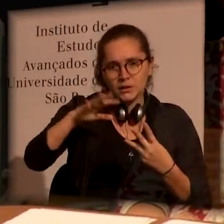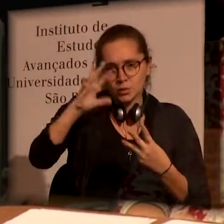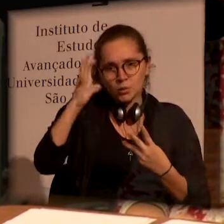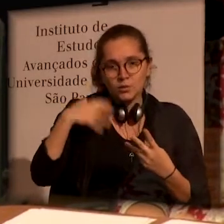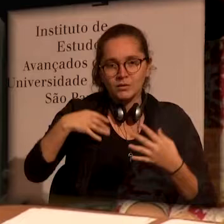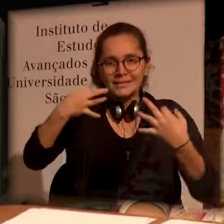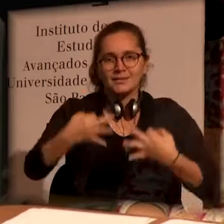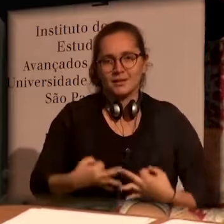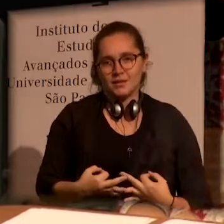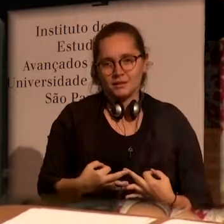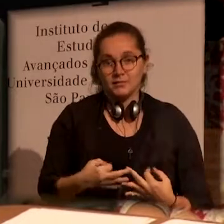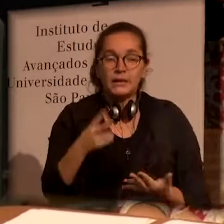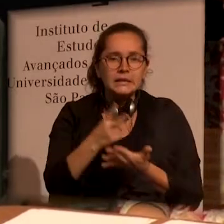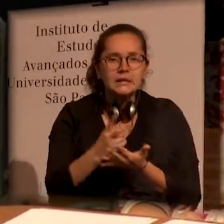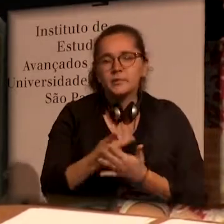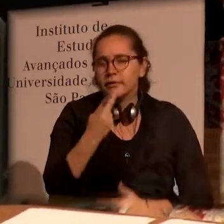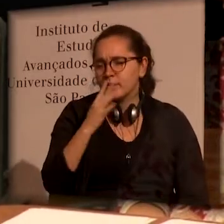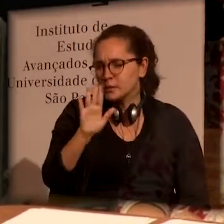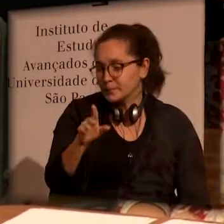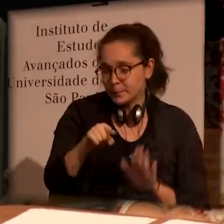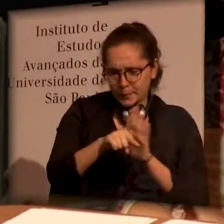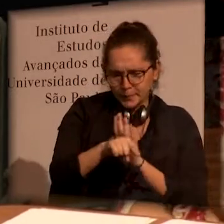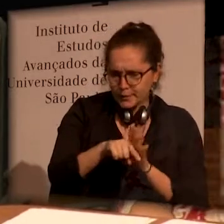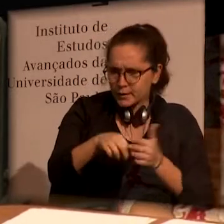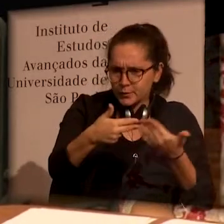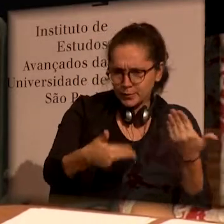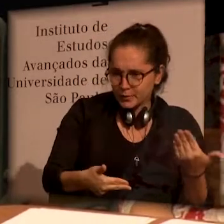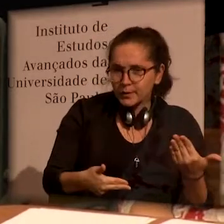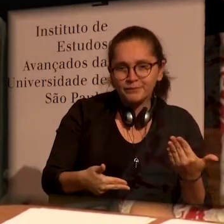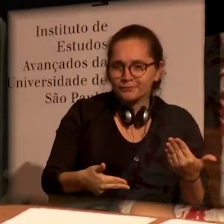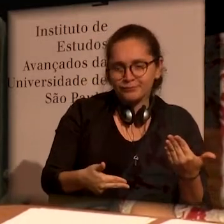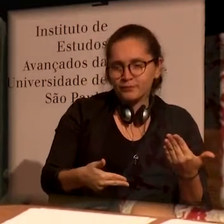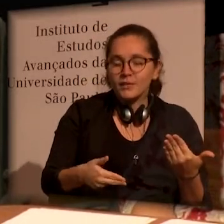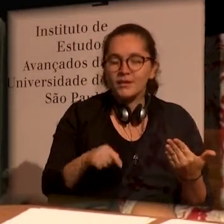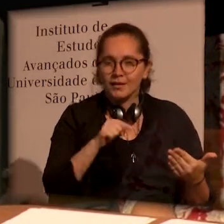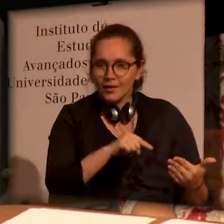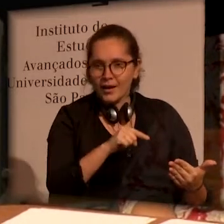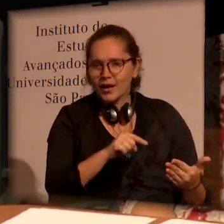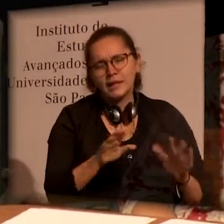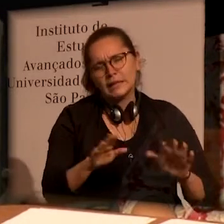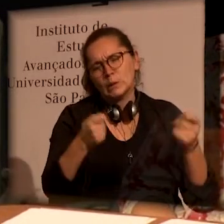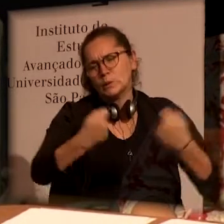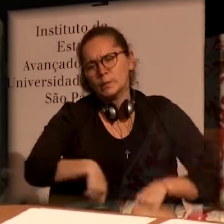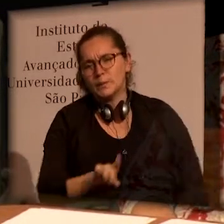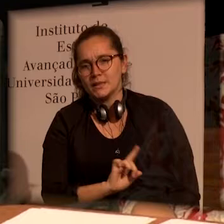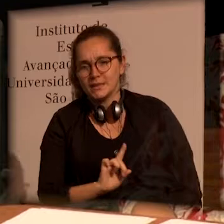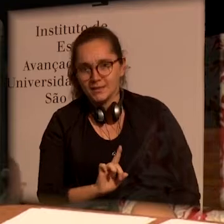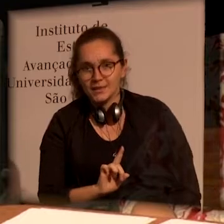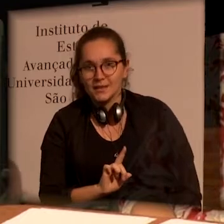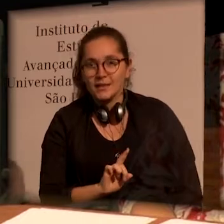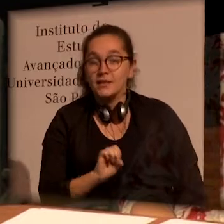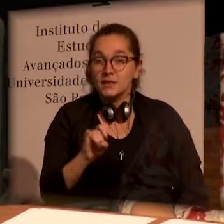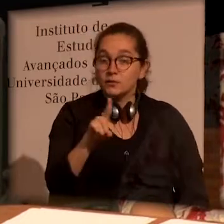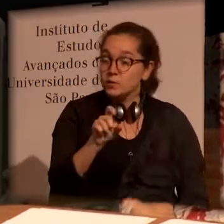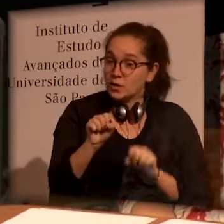actions that punctual actions could be or should be addressed.